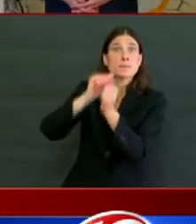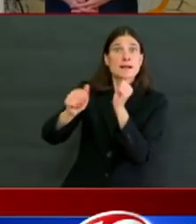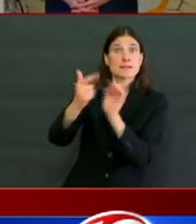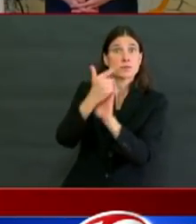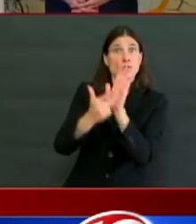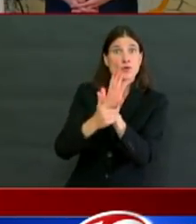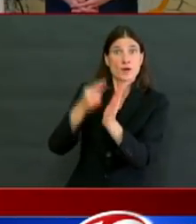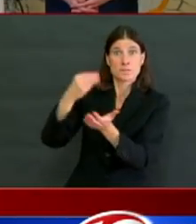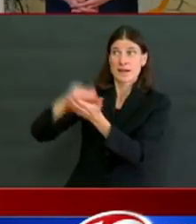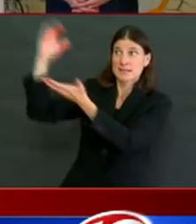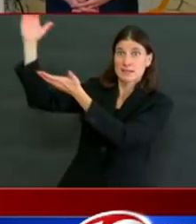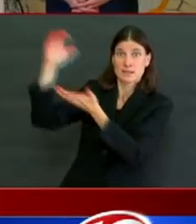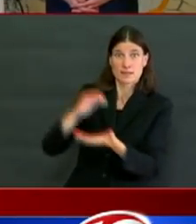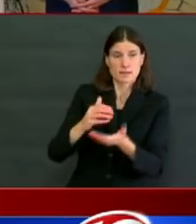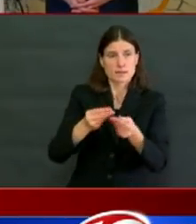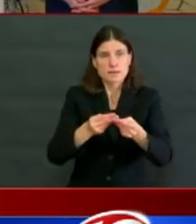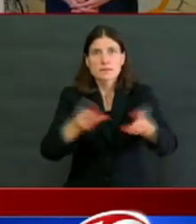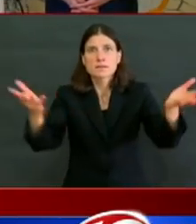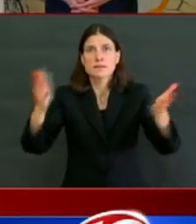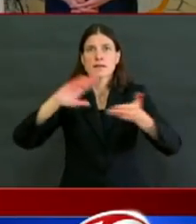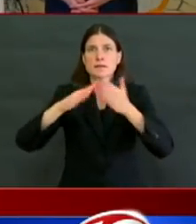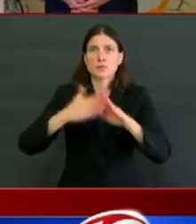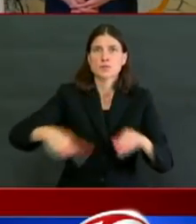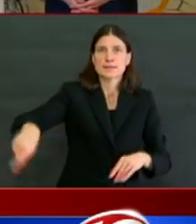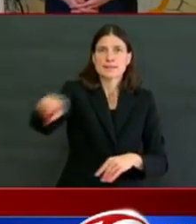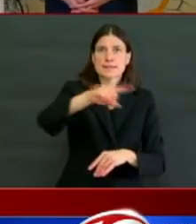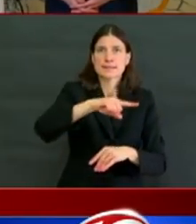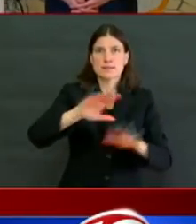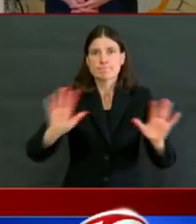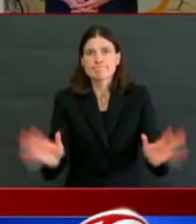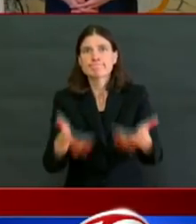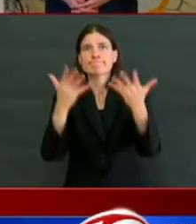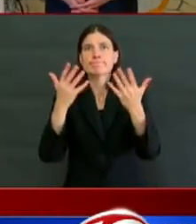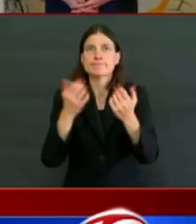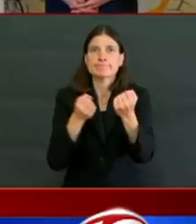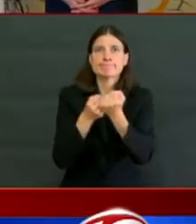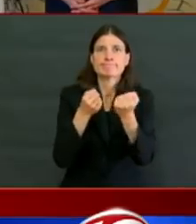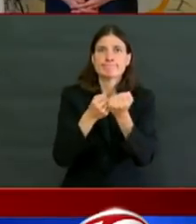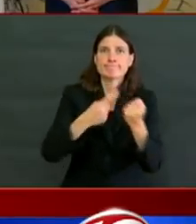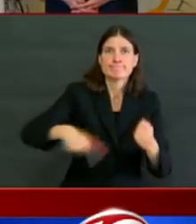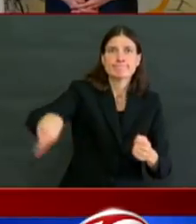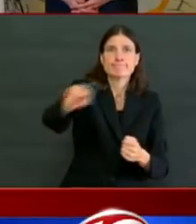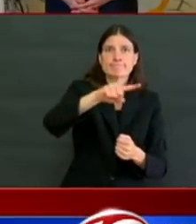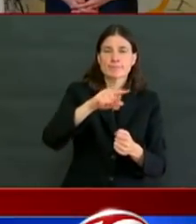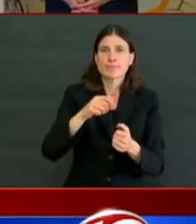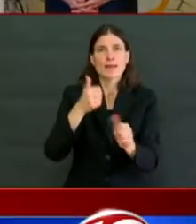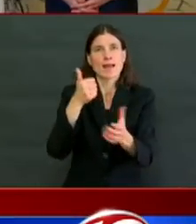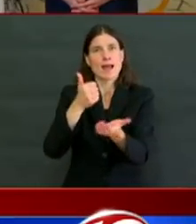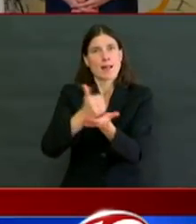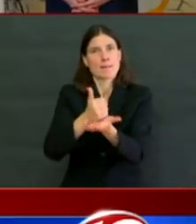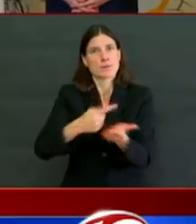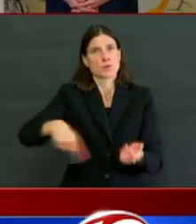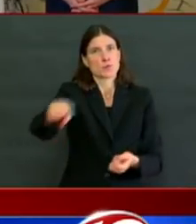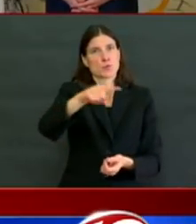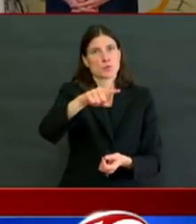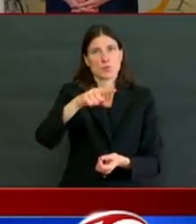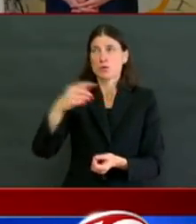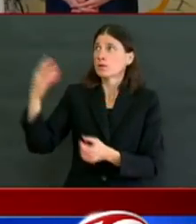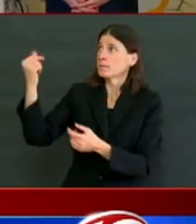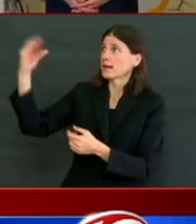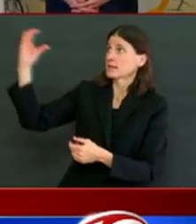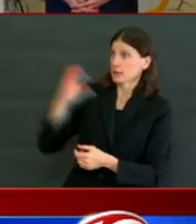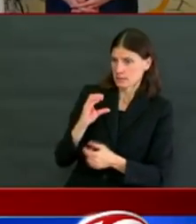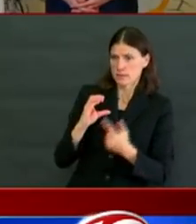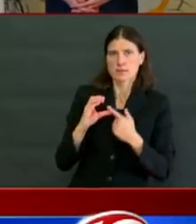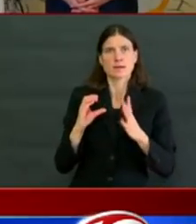Having said that, the purpose of the stimulus was not to enrich debt collectors. So, we're